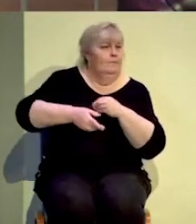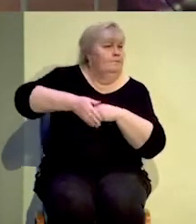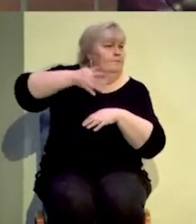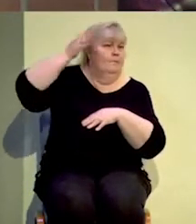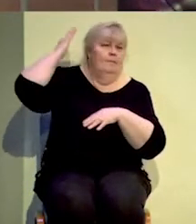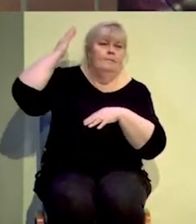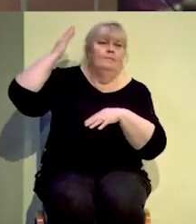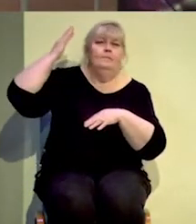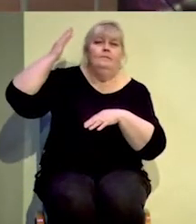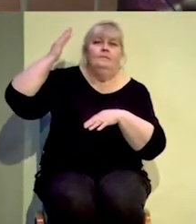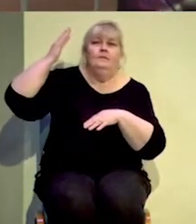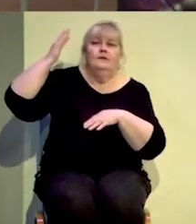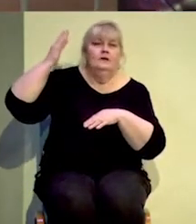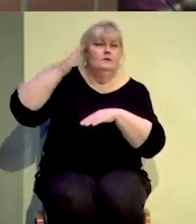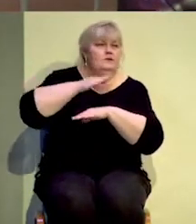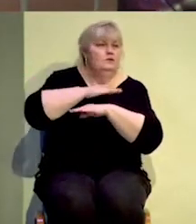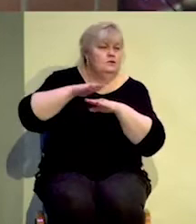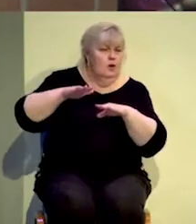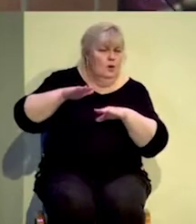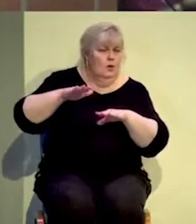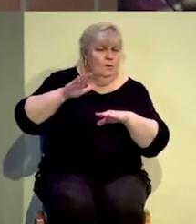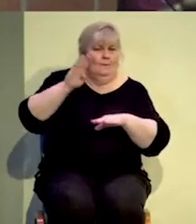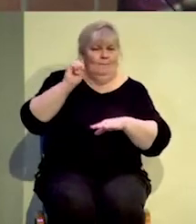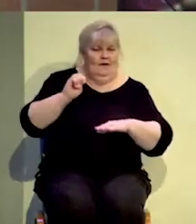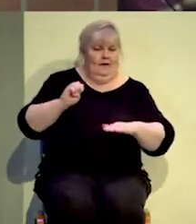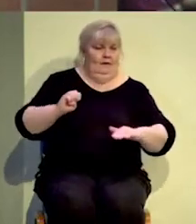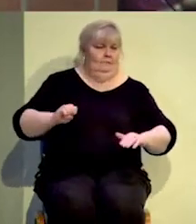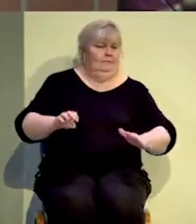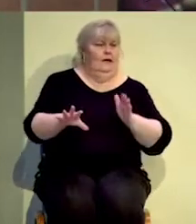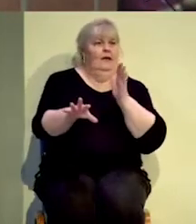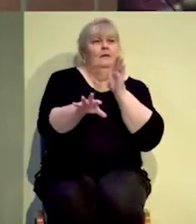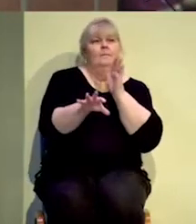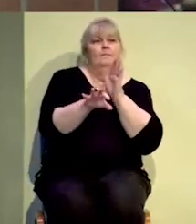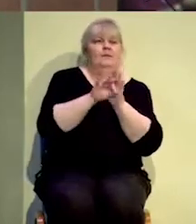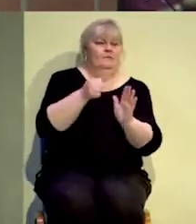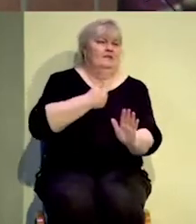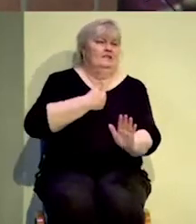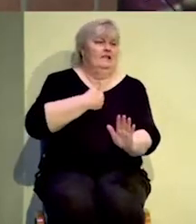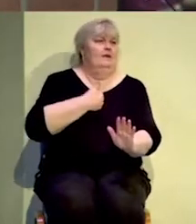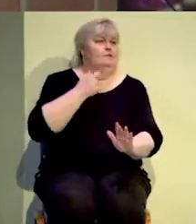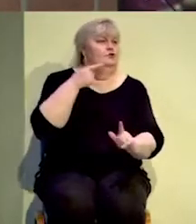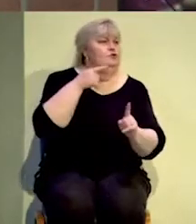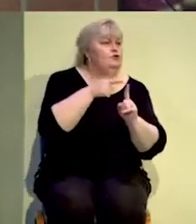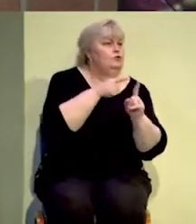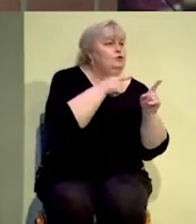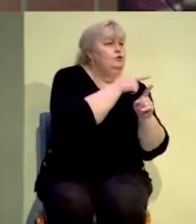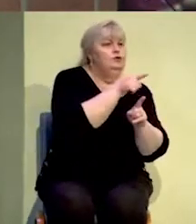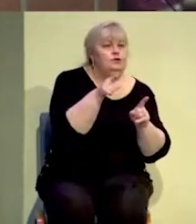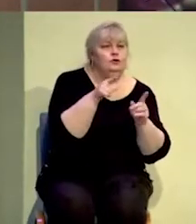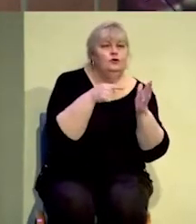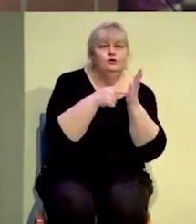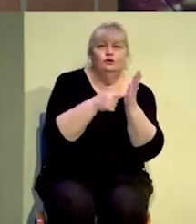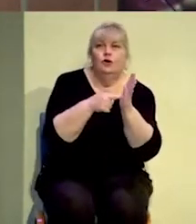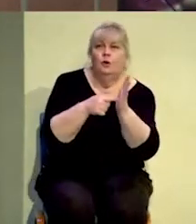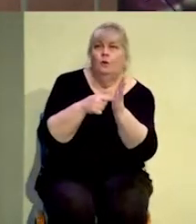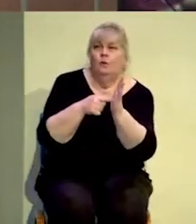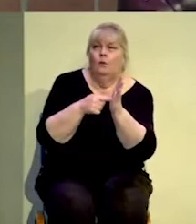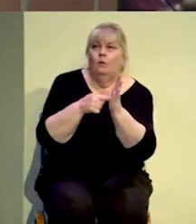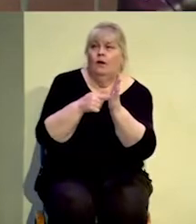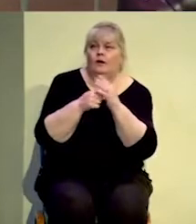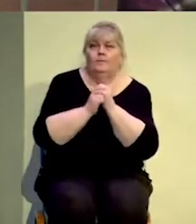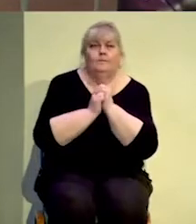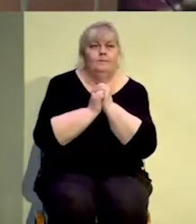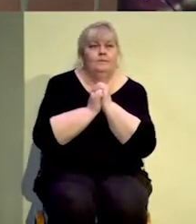Don't be a self-appointed sin patrol. So the religious Pharisees hated and